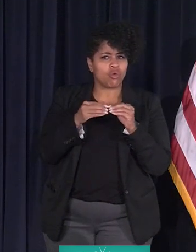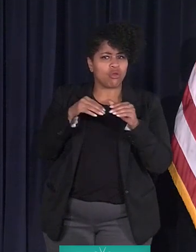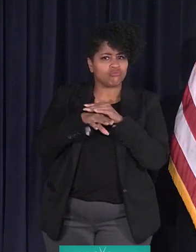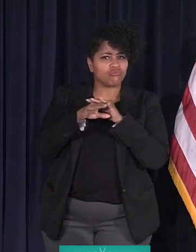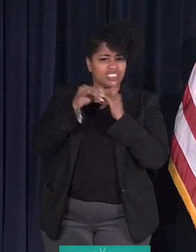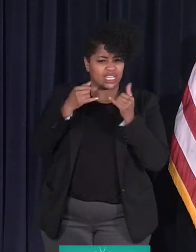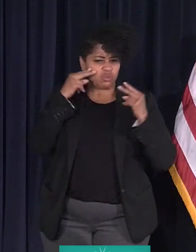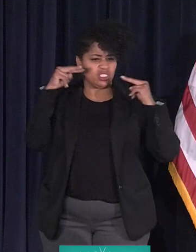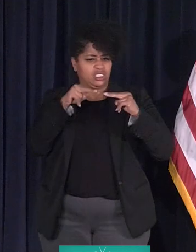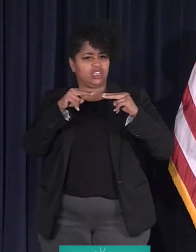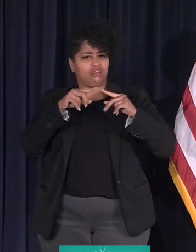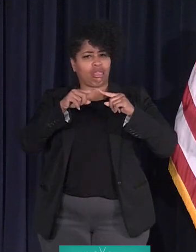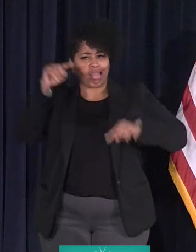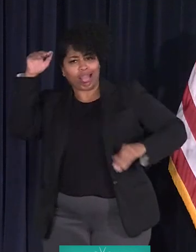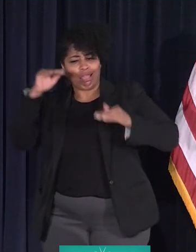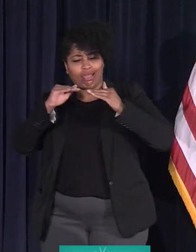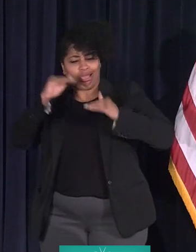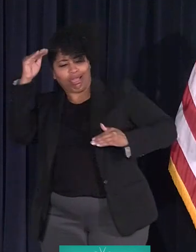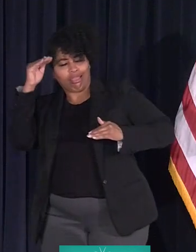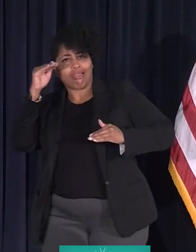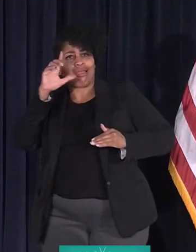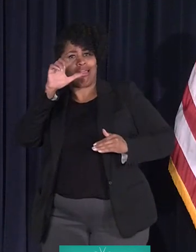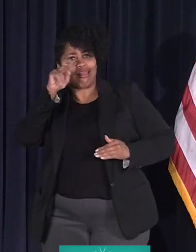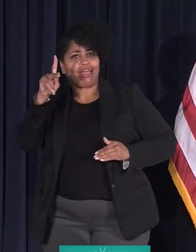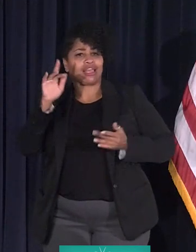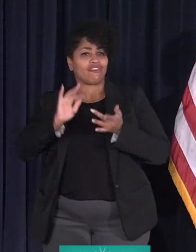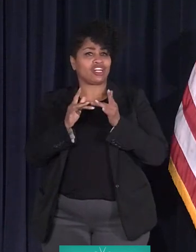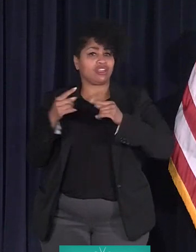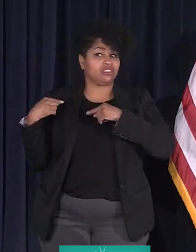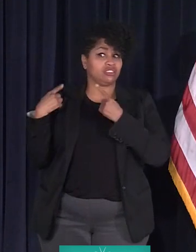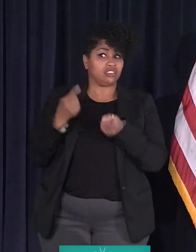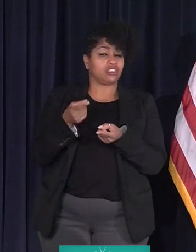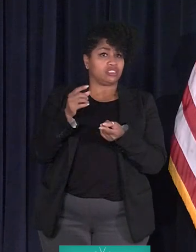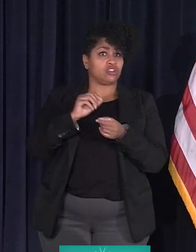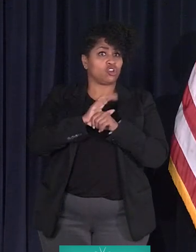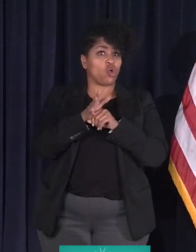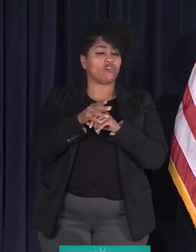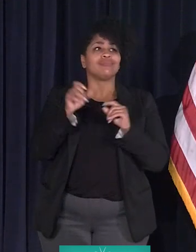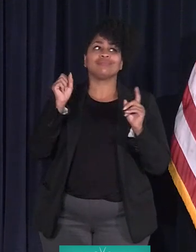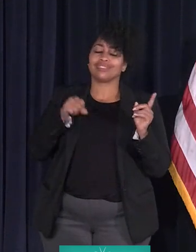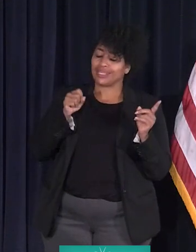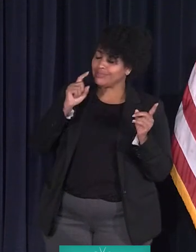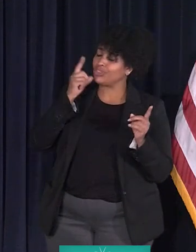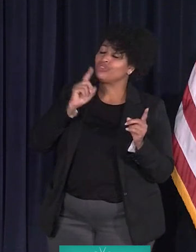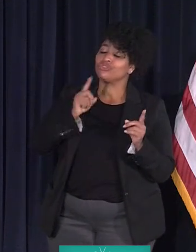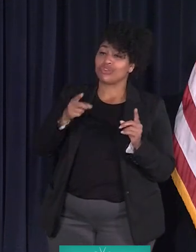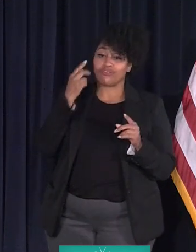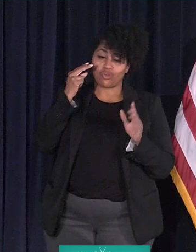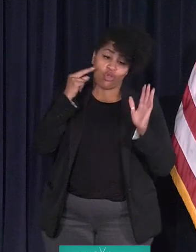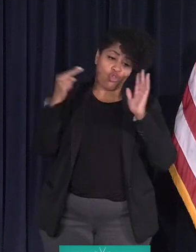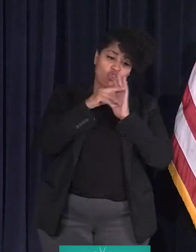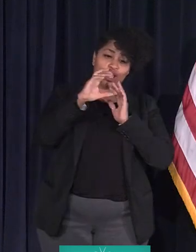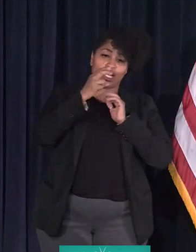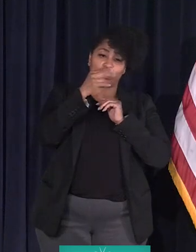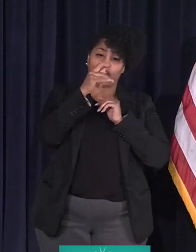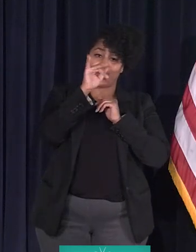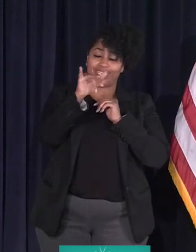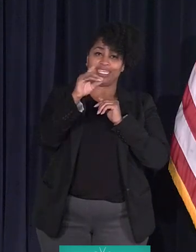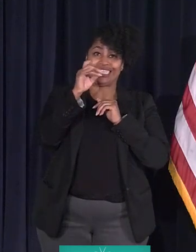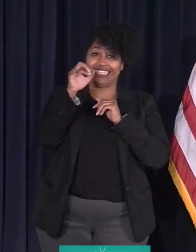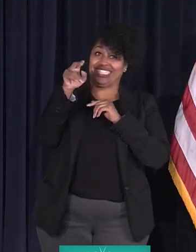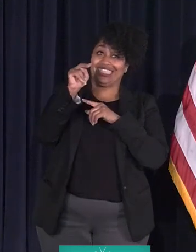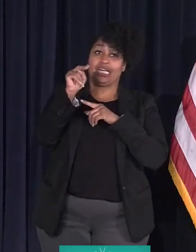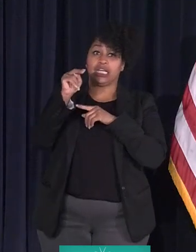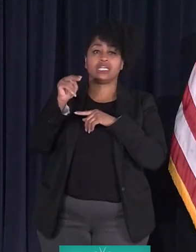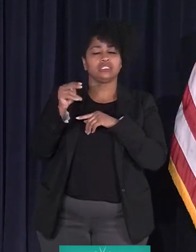disparity of lack of Internet since COVID-19? Absolutely. If you go back and look at Charity Dean's presentation